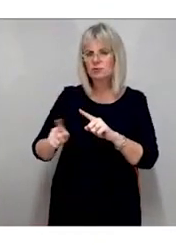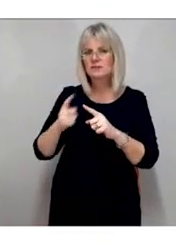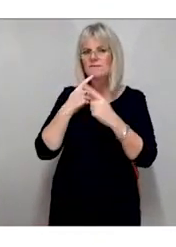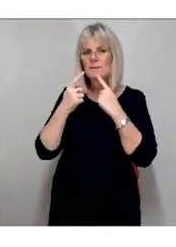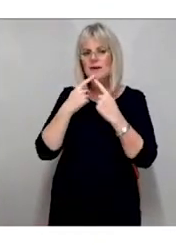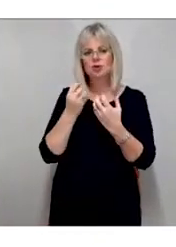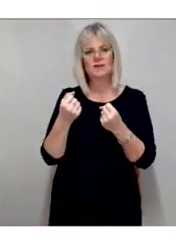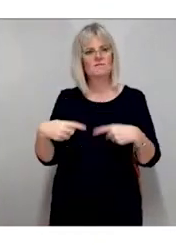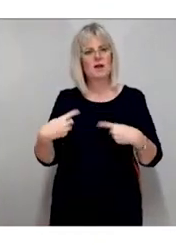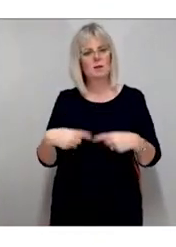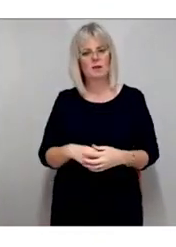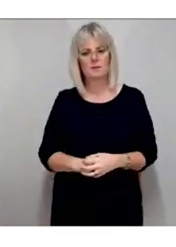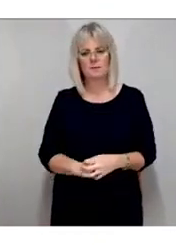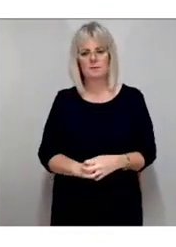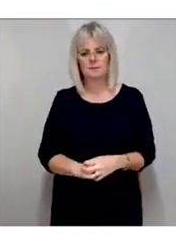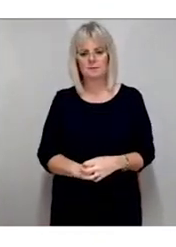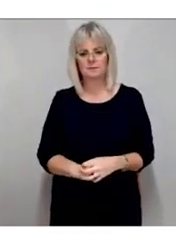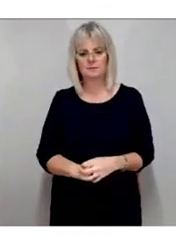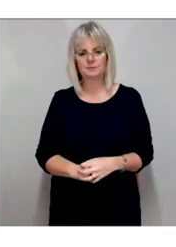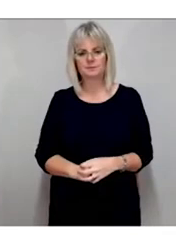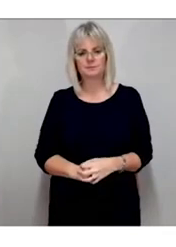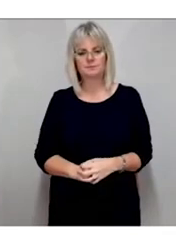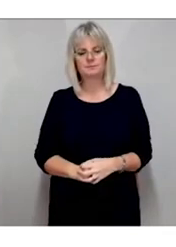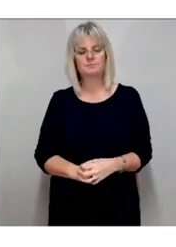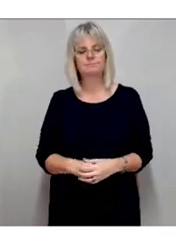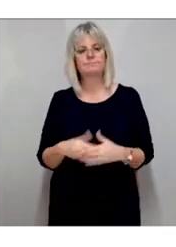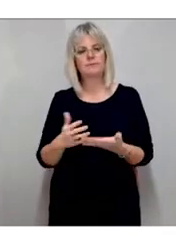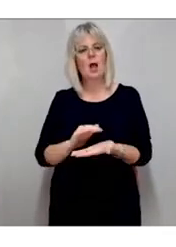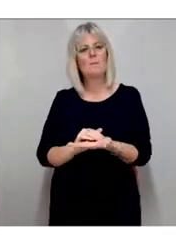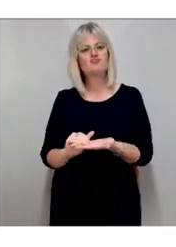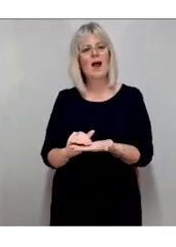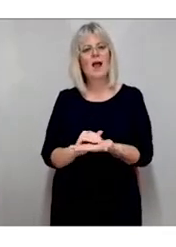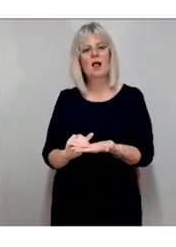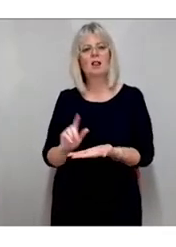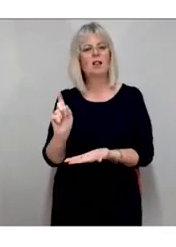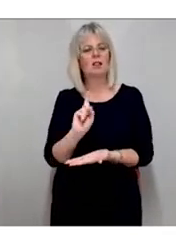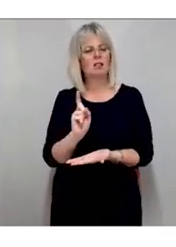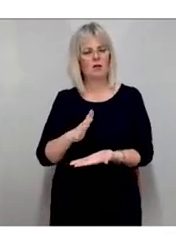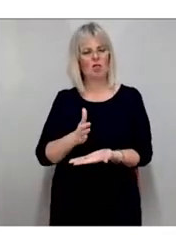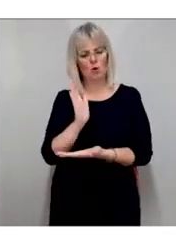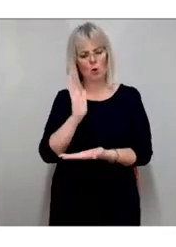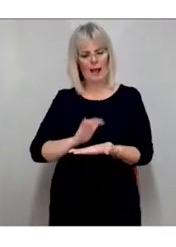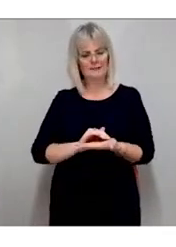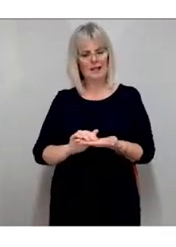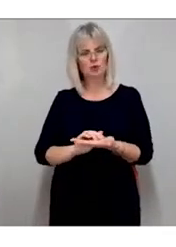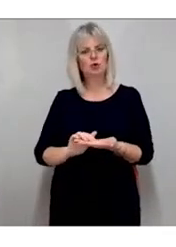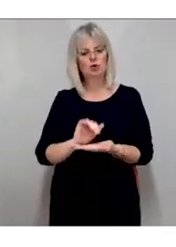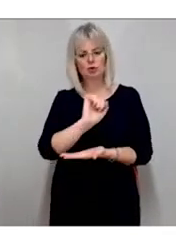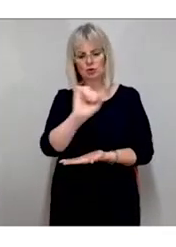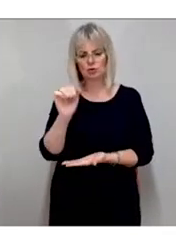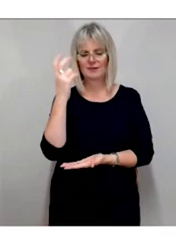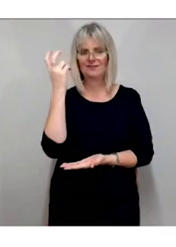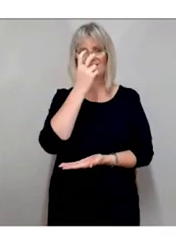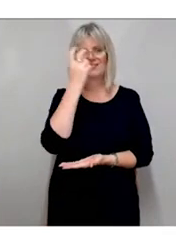Braille Braille is a tactile reading system used by people who are visually impaired. It can be